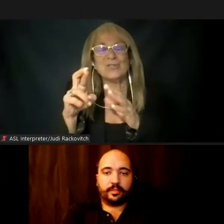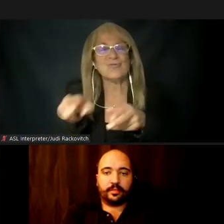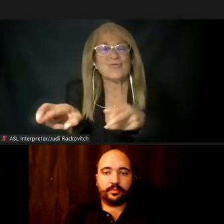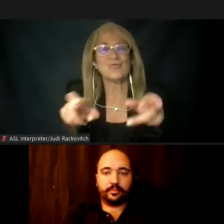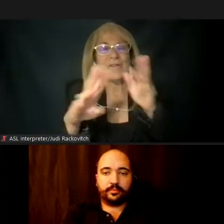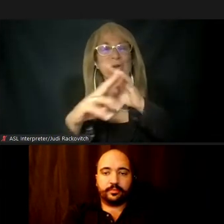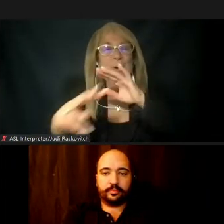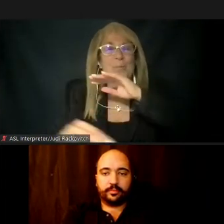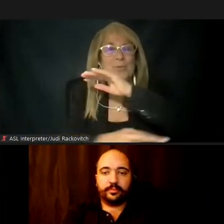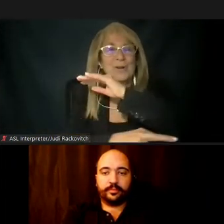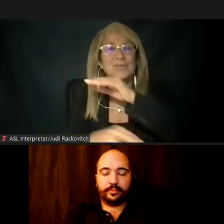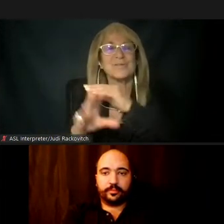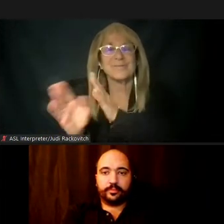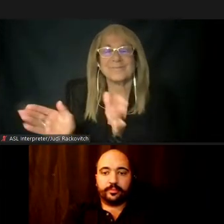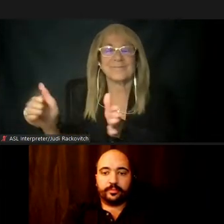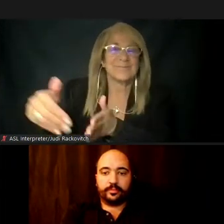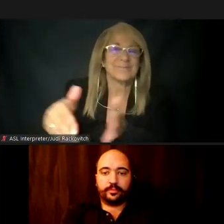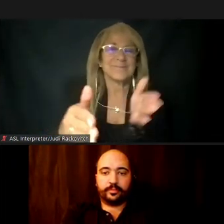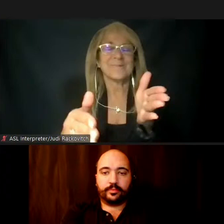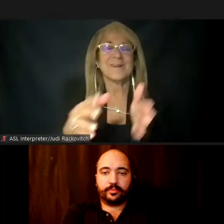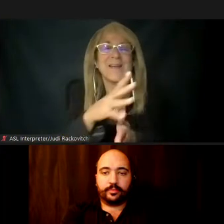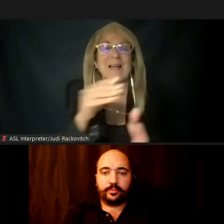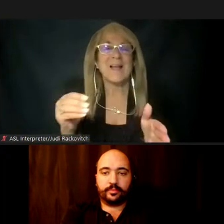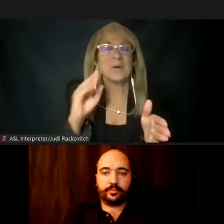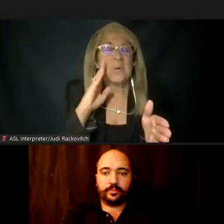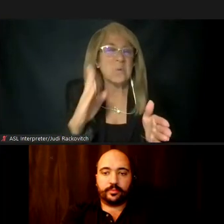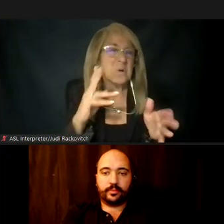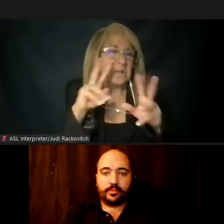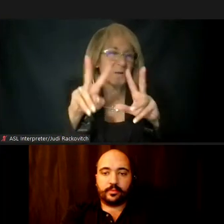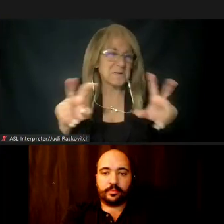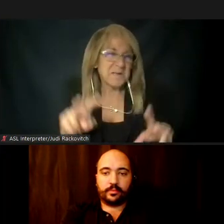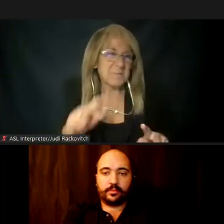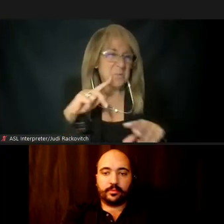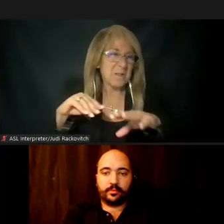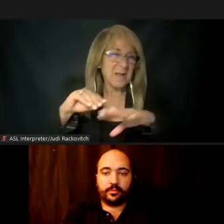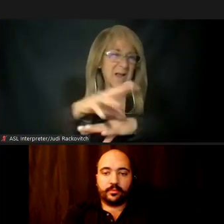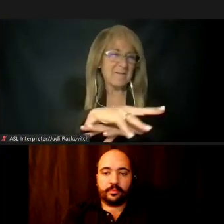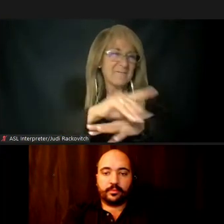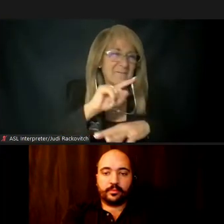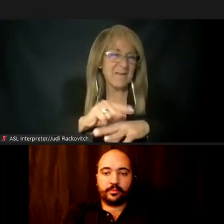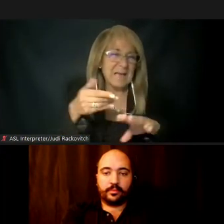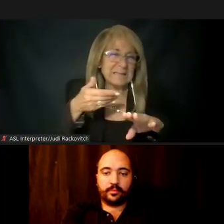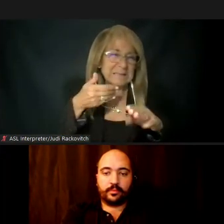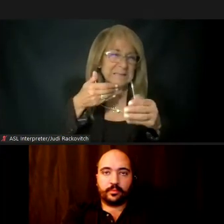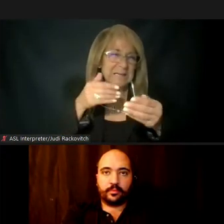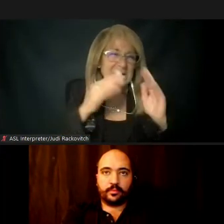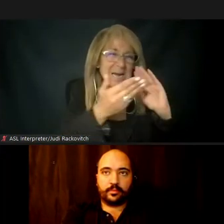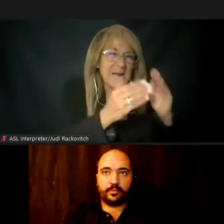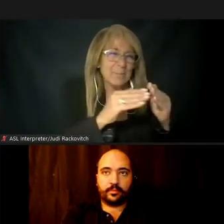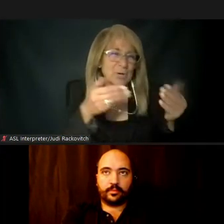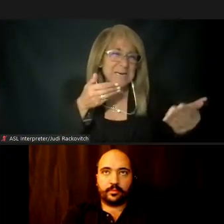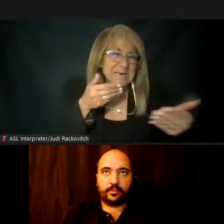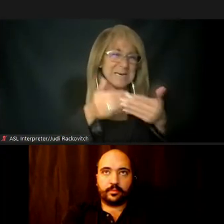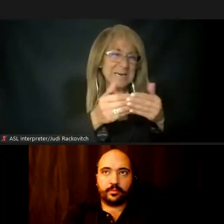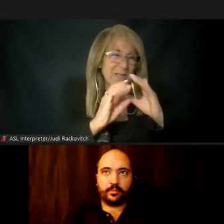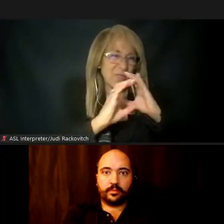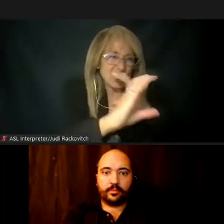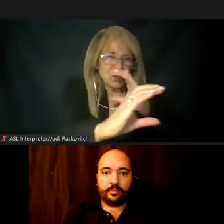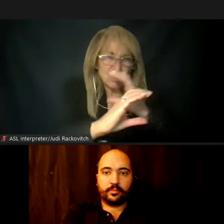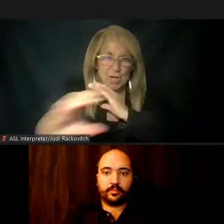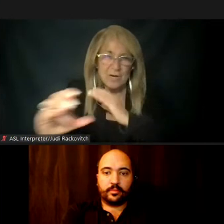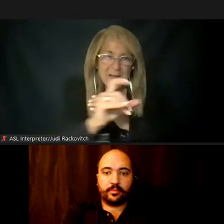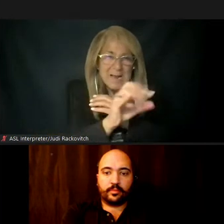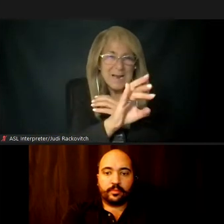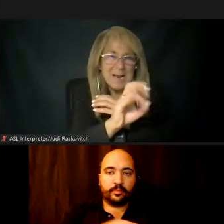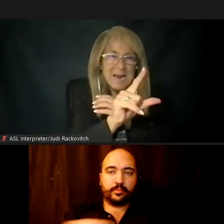will examine whether increases in traffic volumes would have the potential to affect neighborhoods near the two tunnels in Red Hook, Carroll Gardens, and Long Island City, where environmental justice